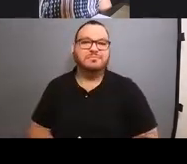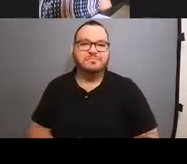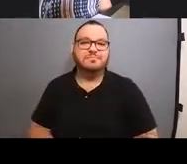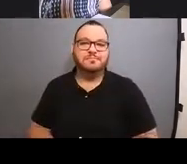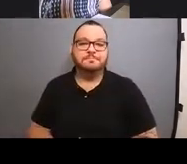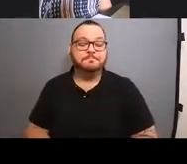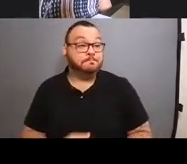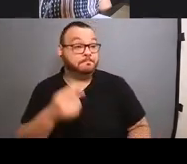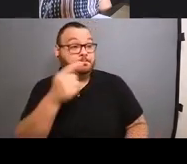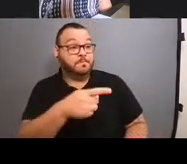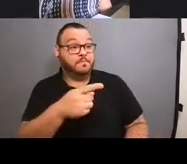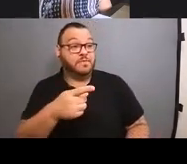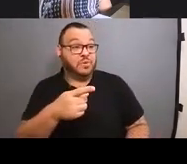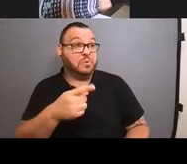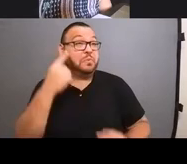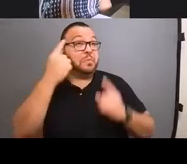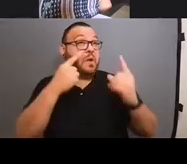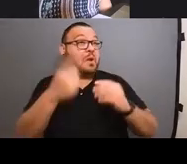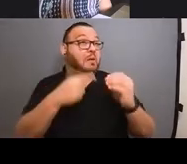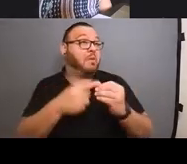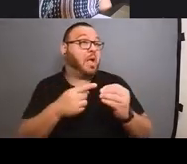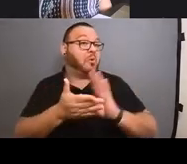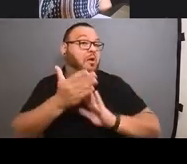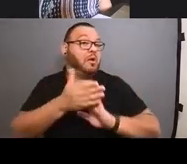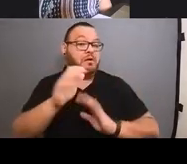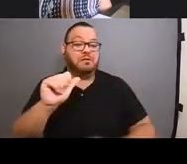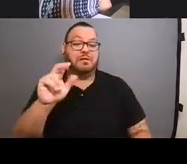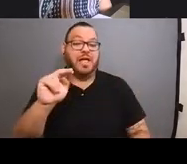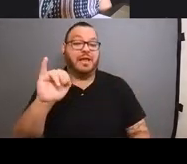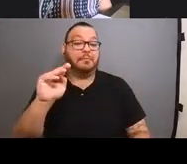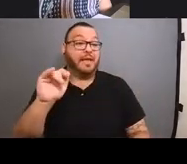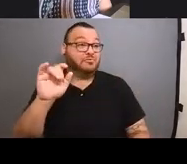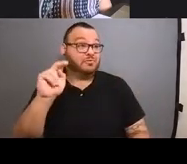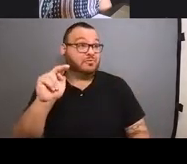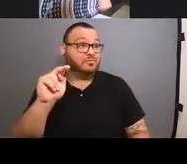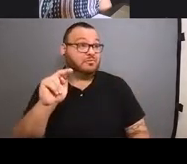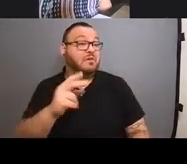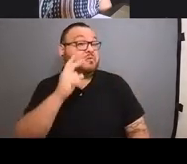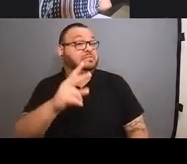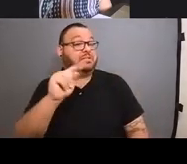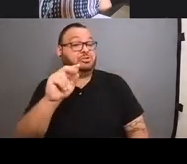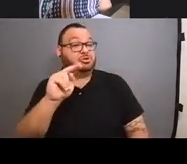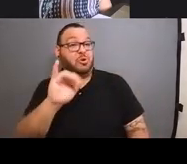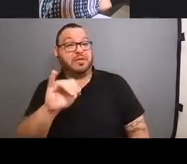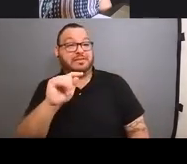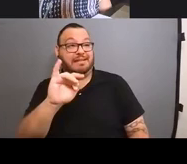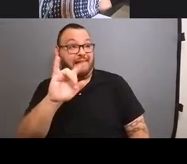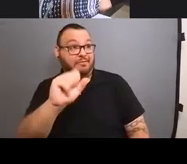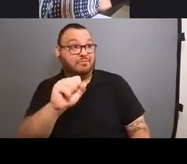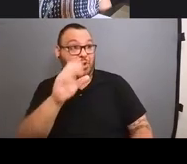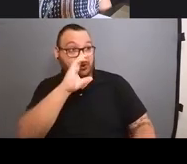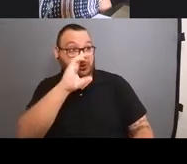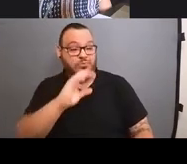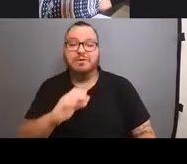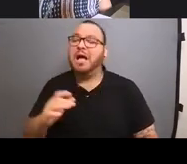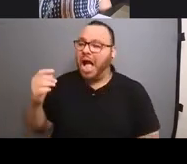Have you thought about animation yourself? Is, are we ever going to see a Tony Tales cartoon? I've done a few little ones, um, over the years,